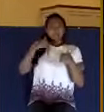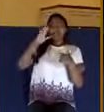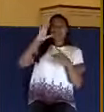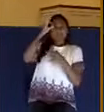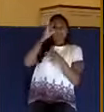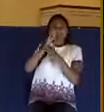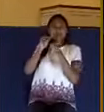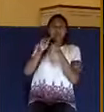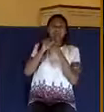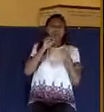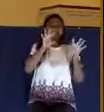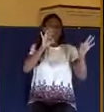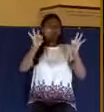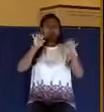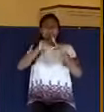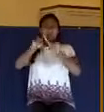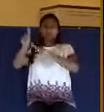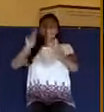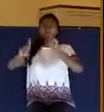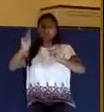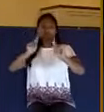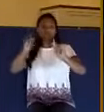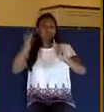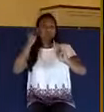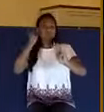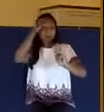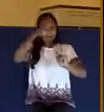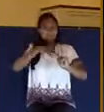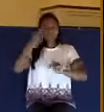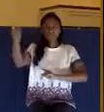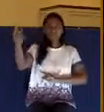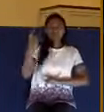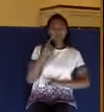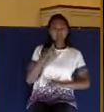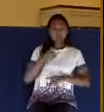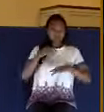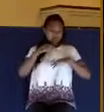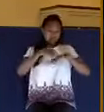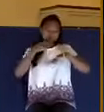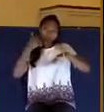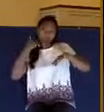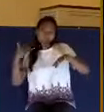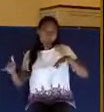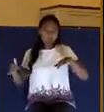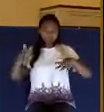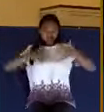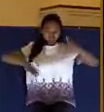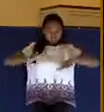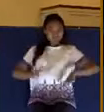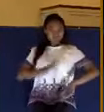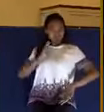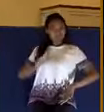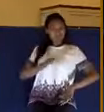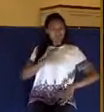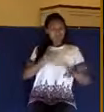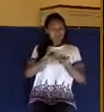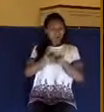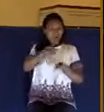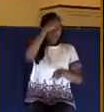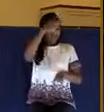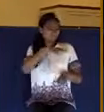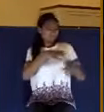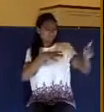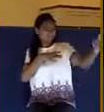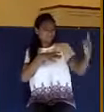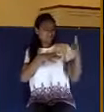For if there come unto your assembly a man with a gold ring, or in goodly apparel, and there come in also a poor man in vile